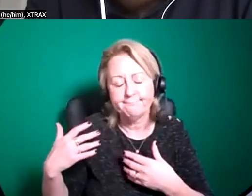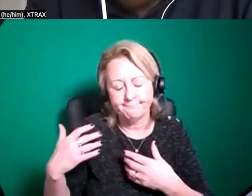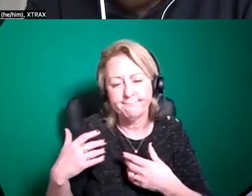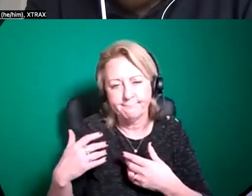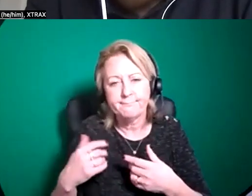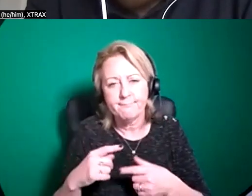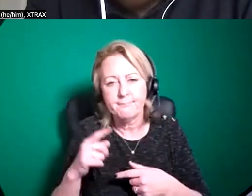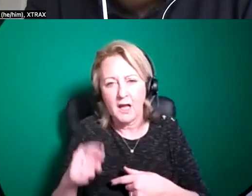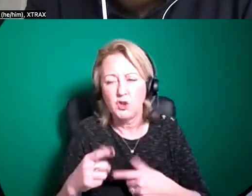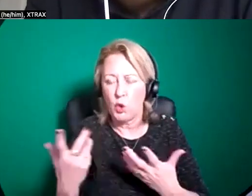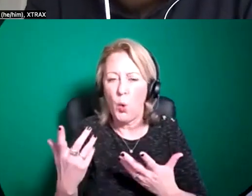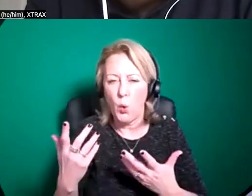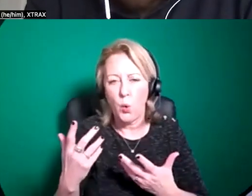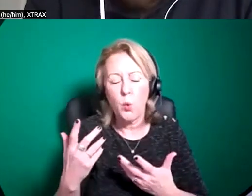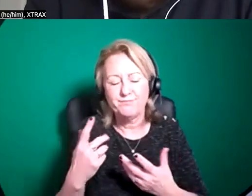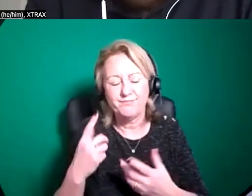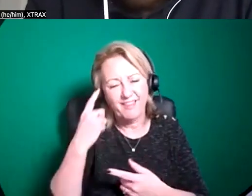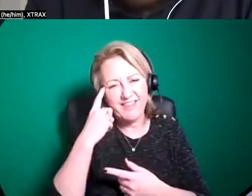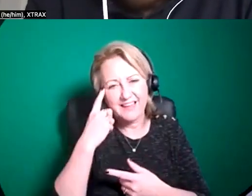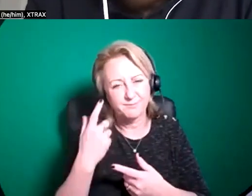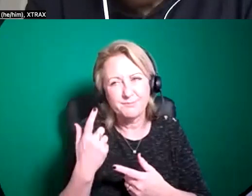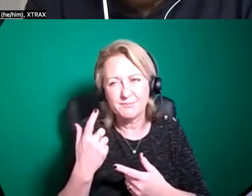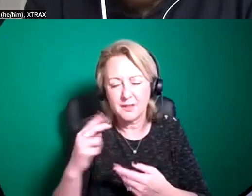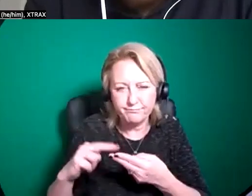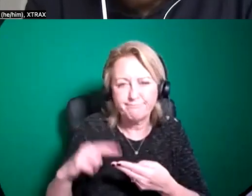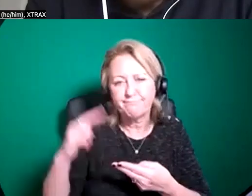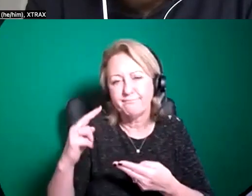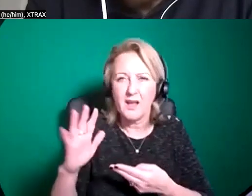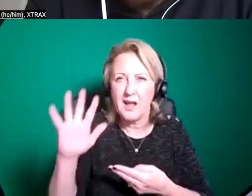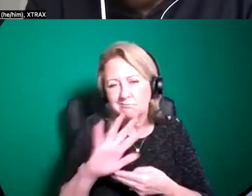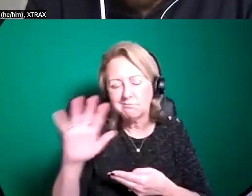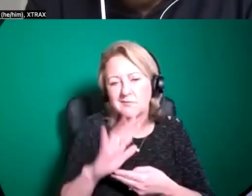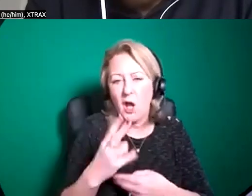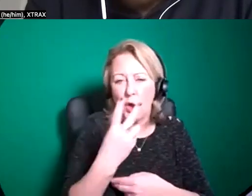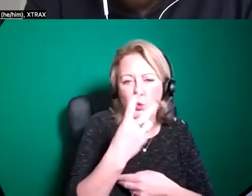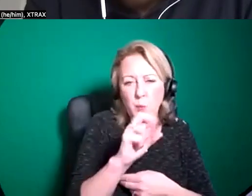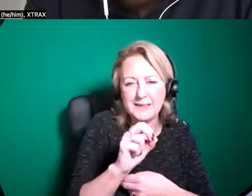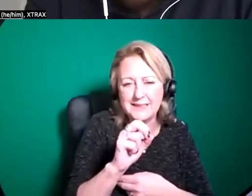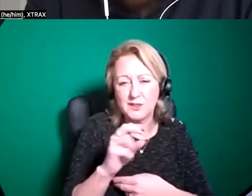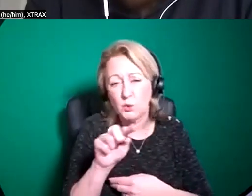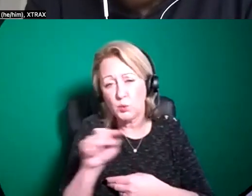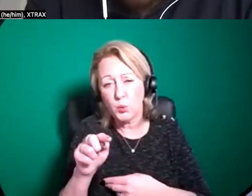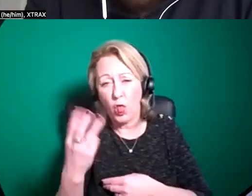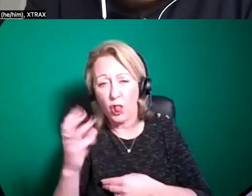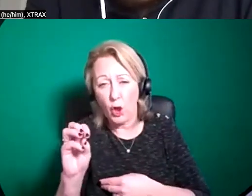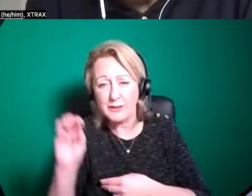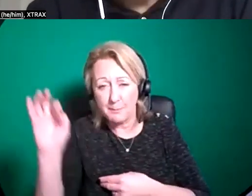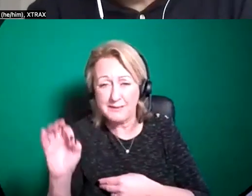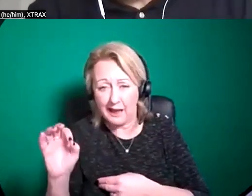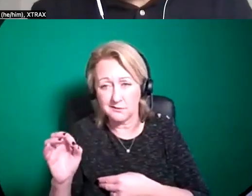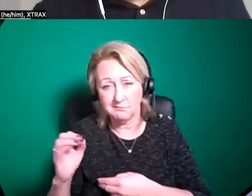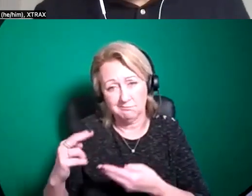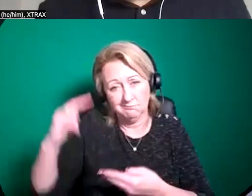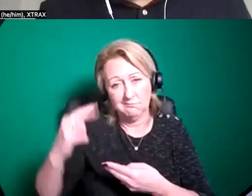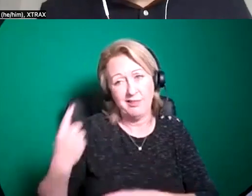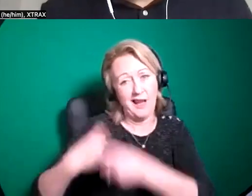presentation costs might have increased by you know even around 20 or 30 over the course of last year and so